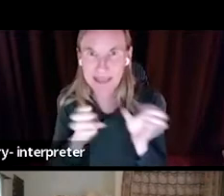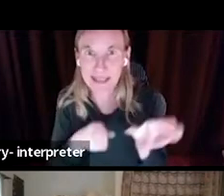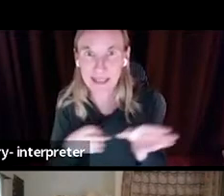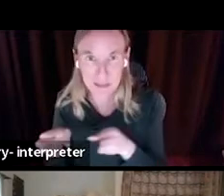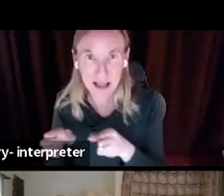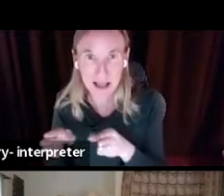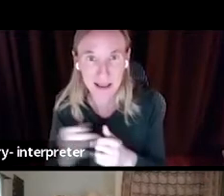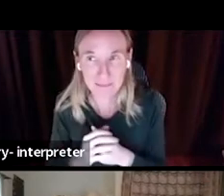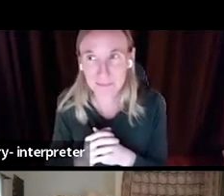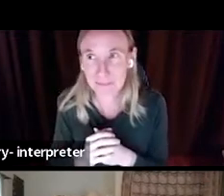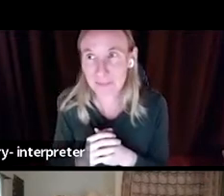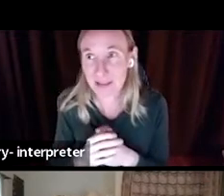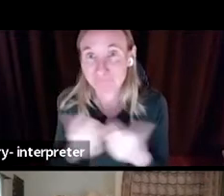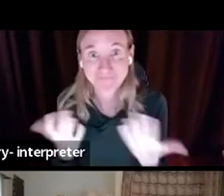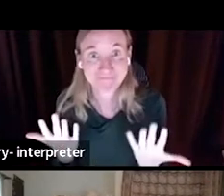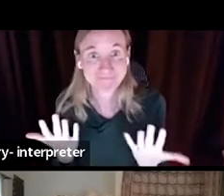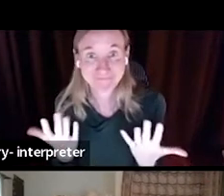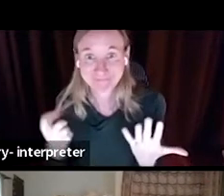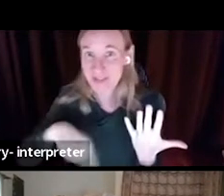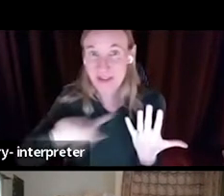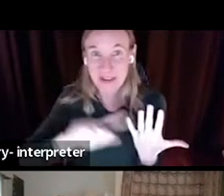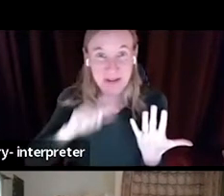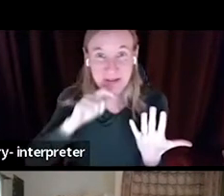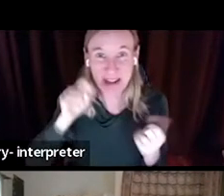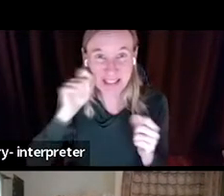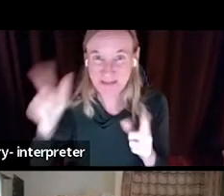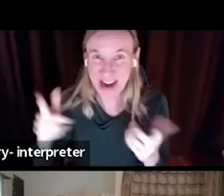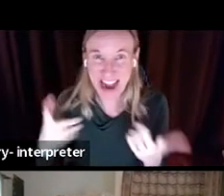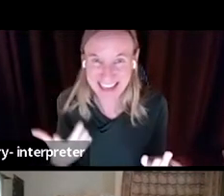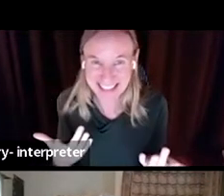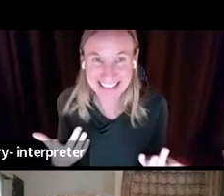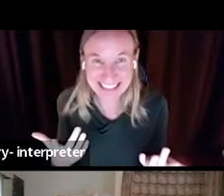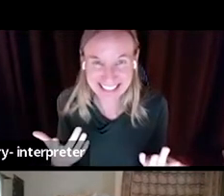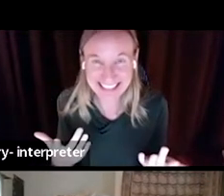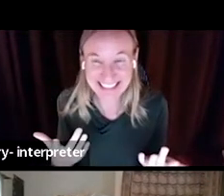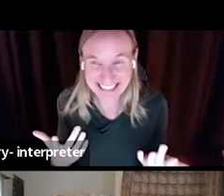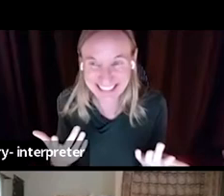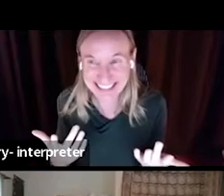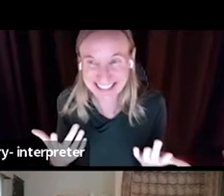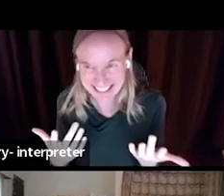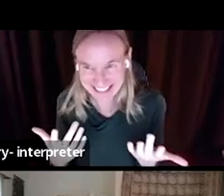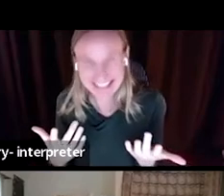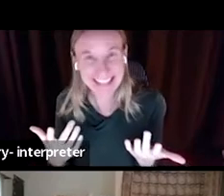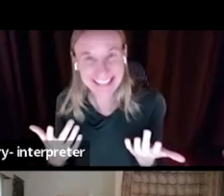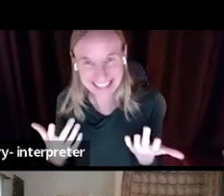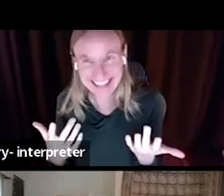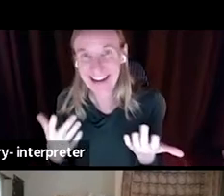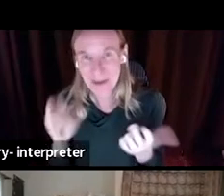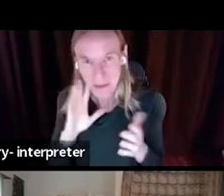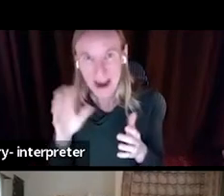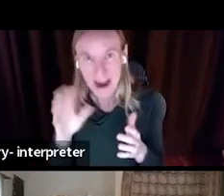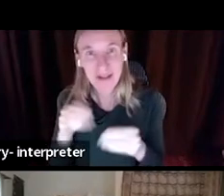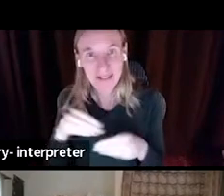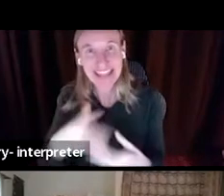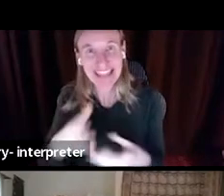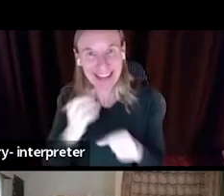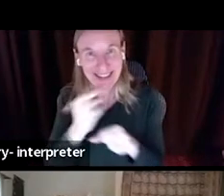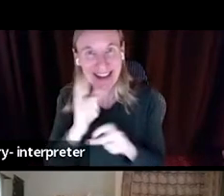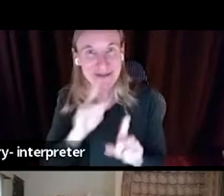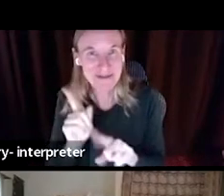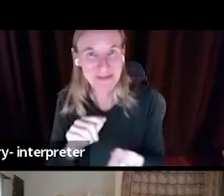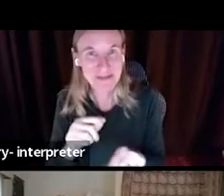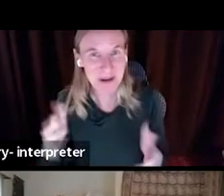It's no secret to this committee, since this committee is where I give every annual report that